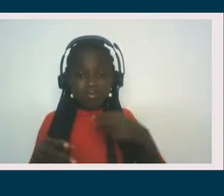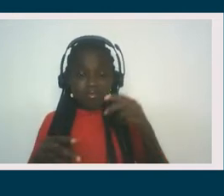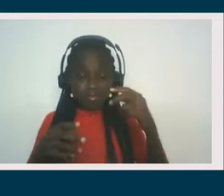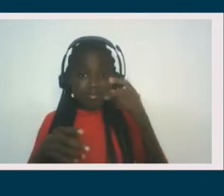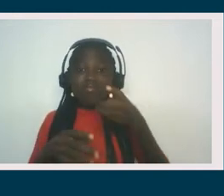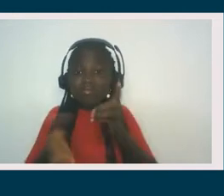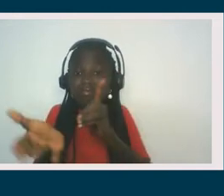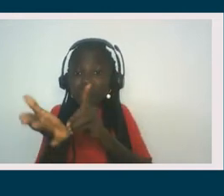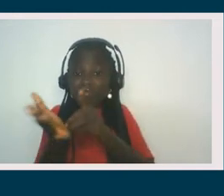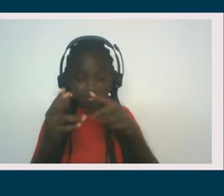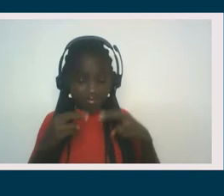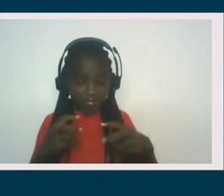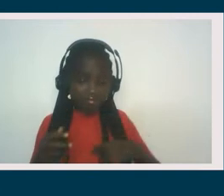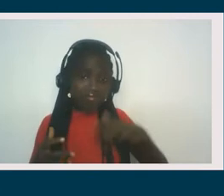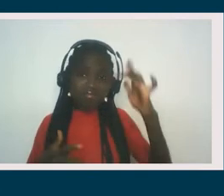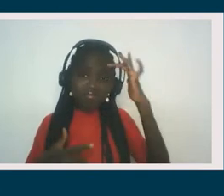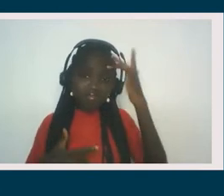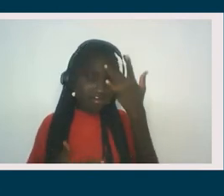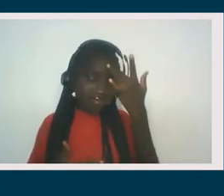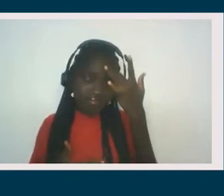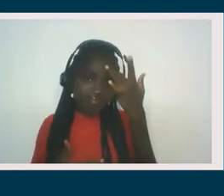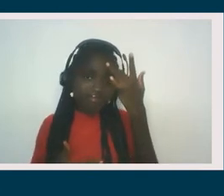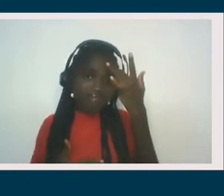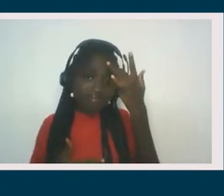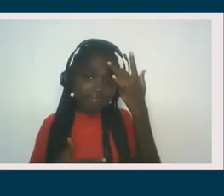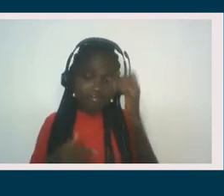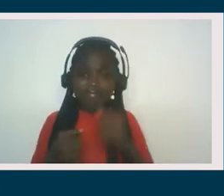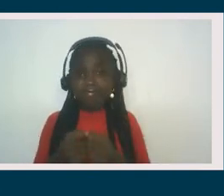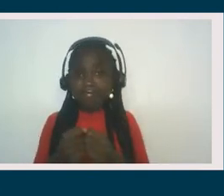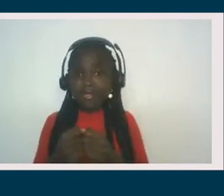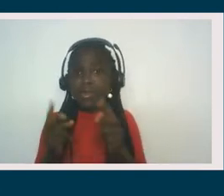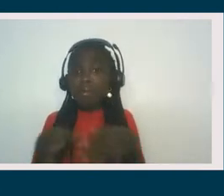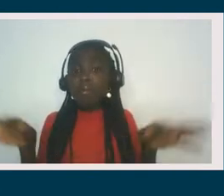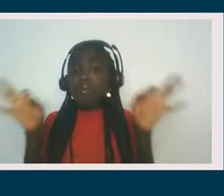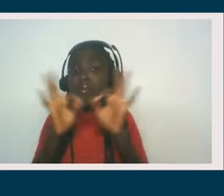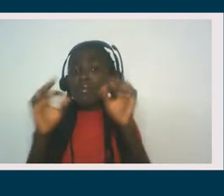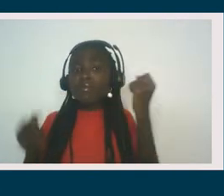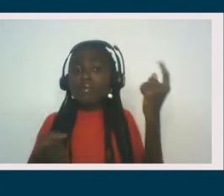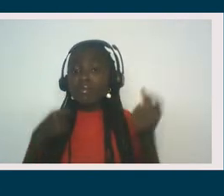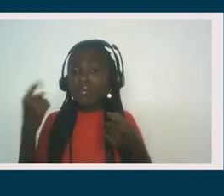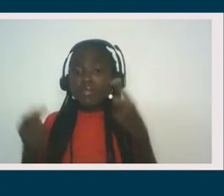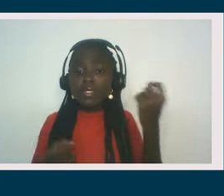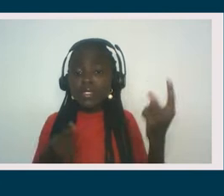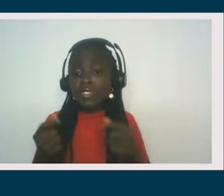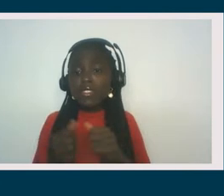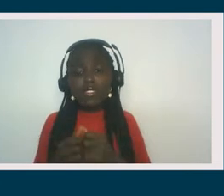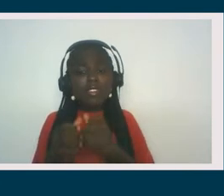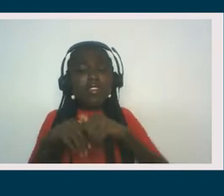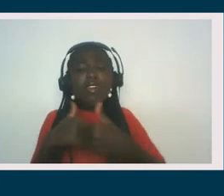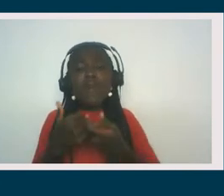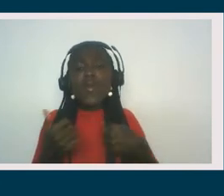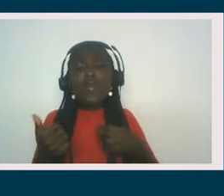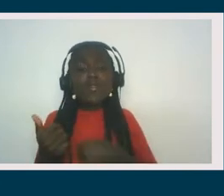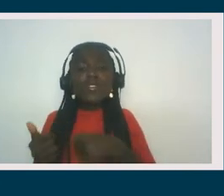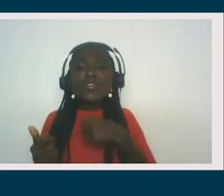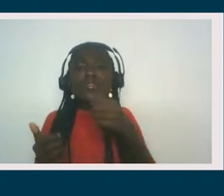it's really understanding how, one, we don't really have these conversations within